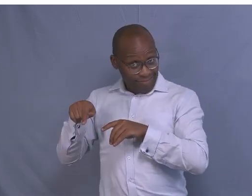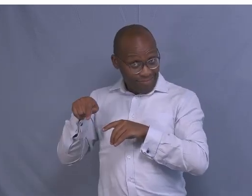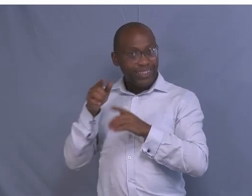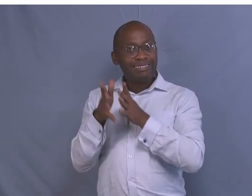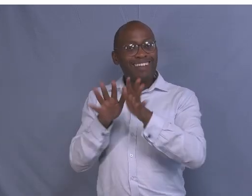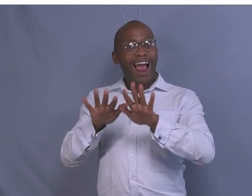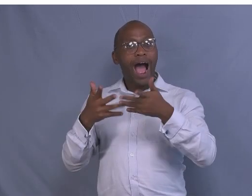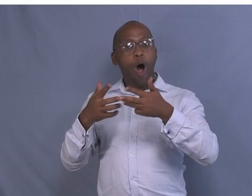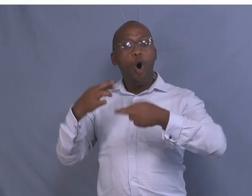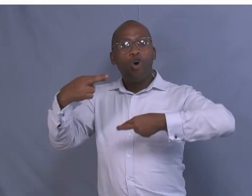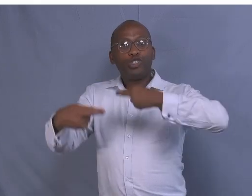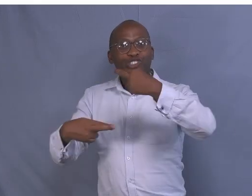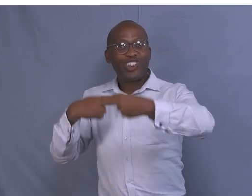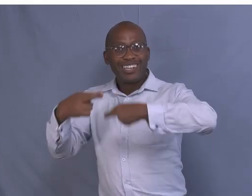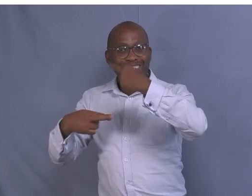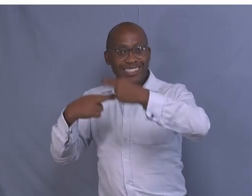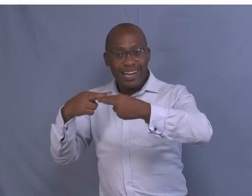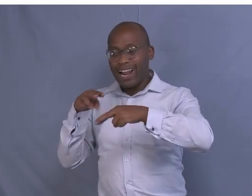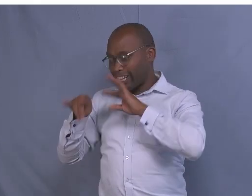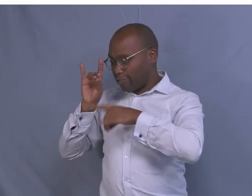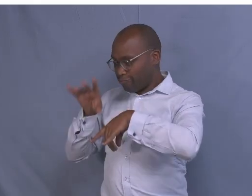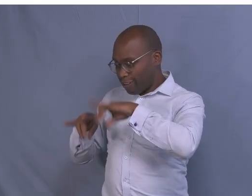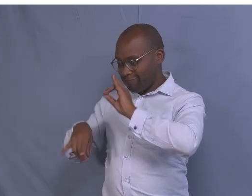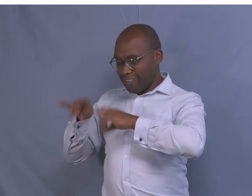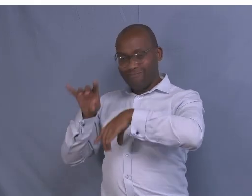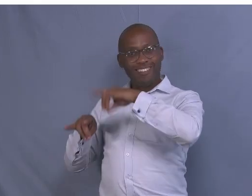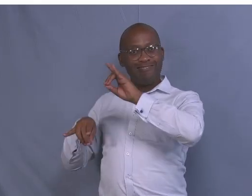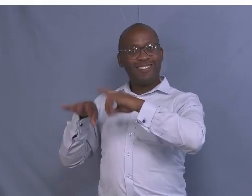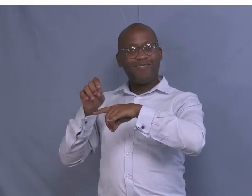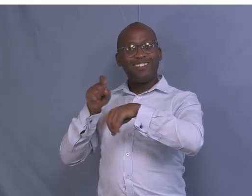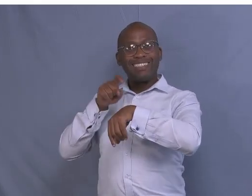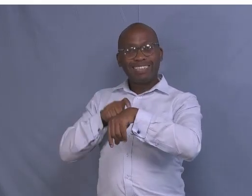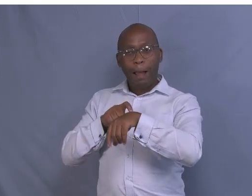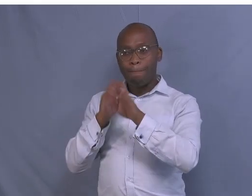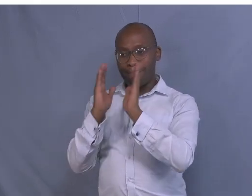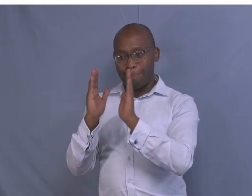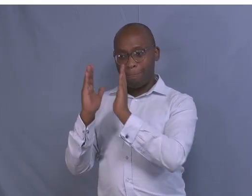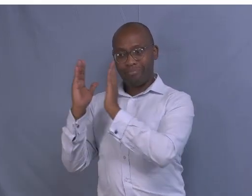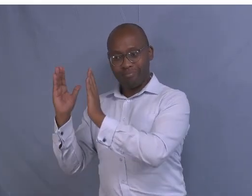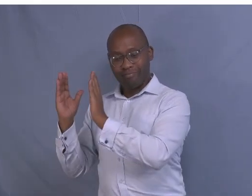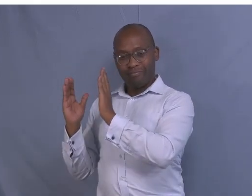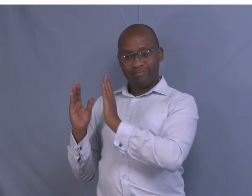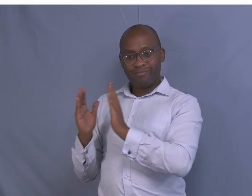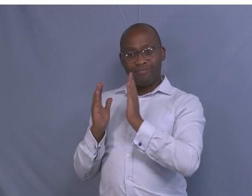At that time, they move to another camp, they give a chance for the camp